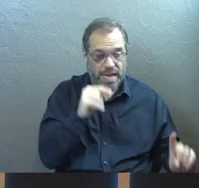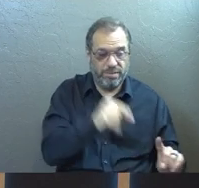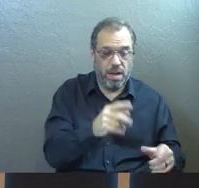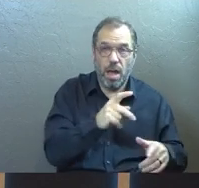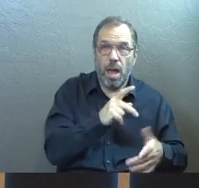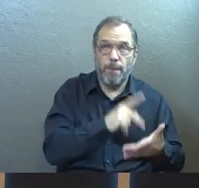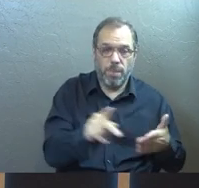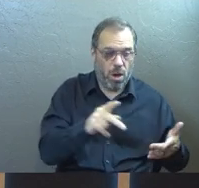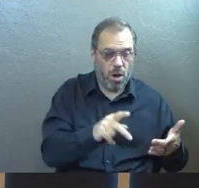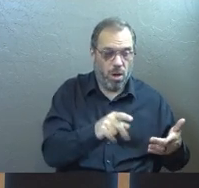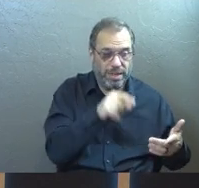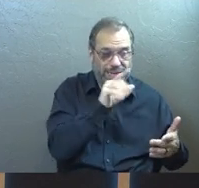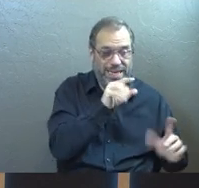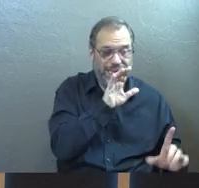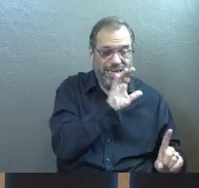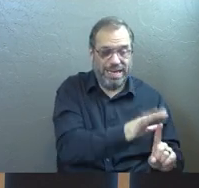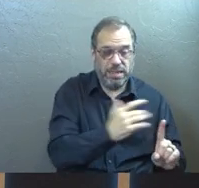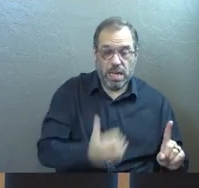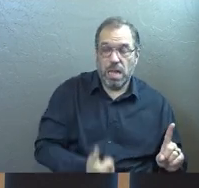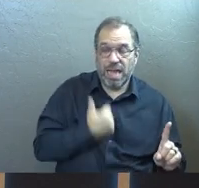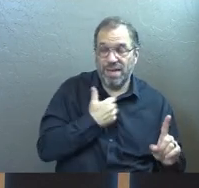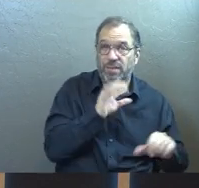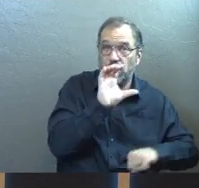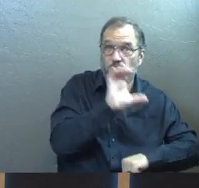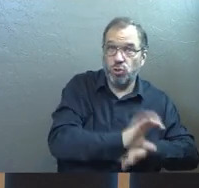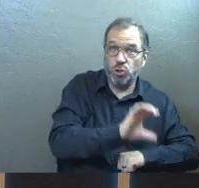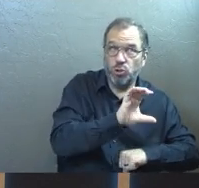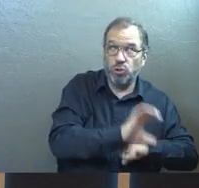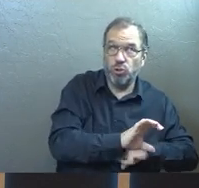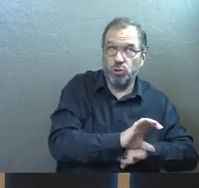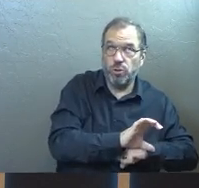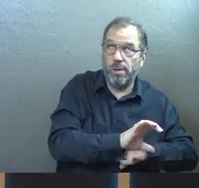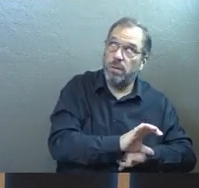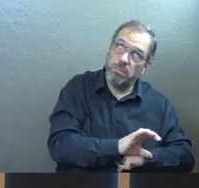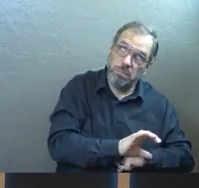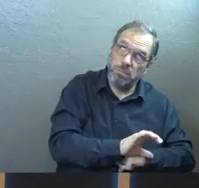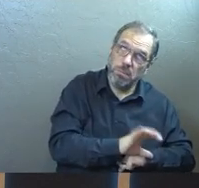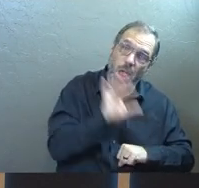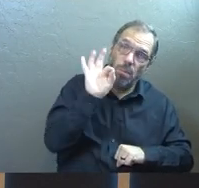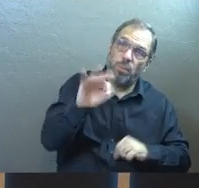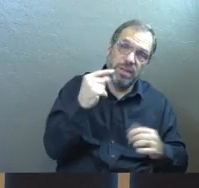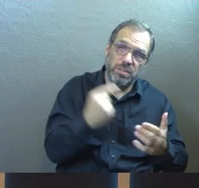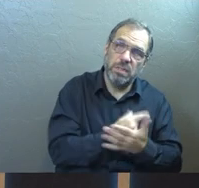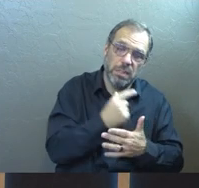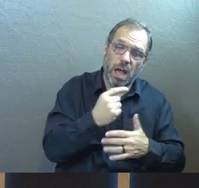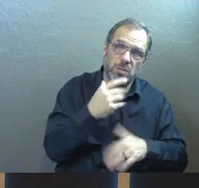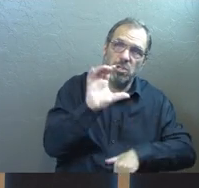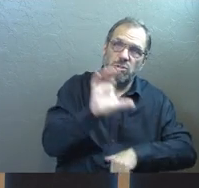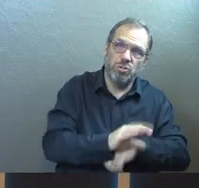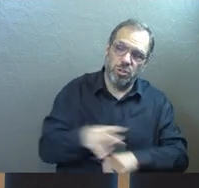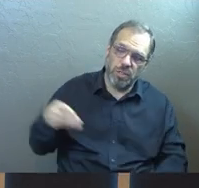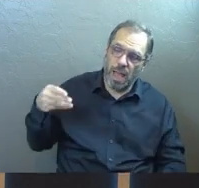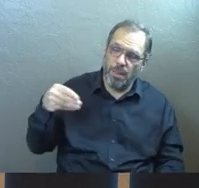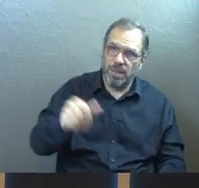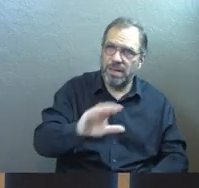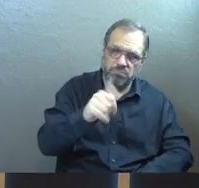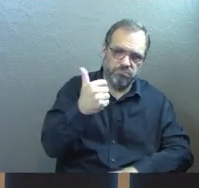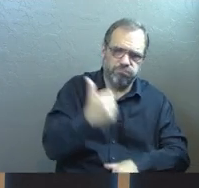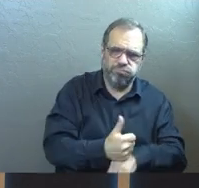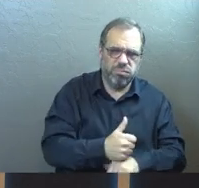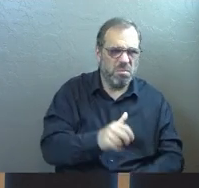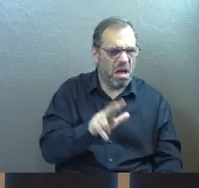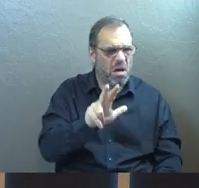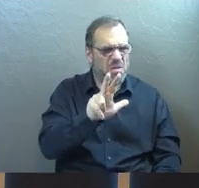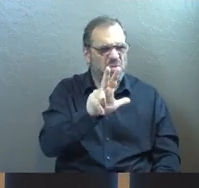Paul's adult career in the church, preaching the gospel, planting churches, was around 30 to